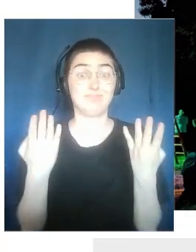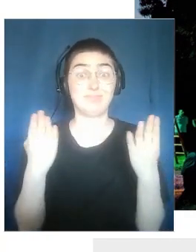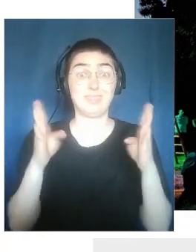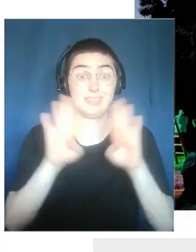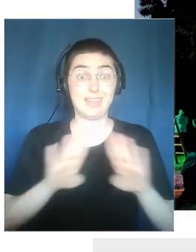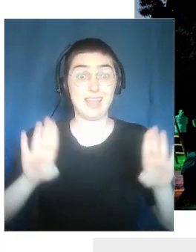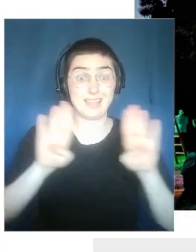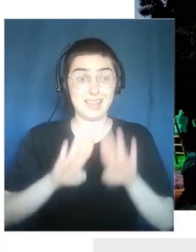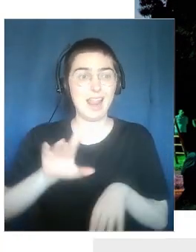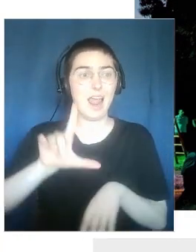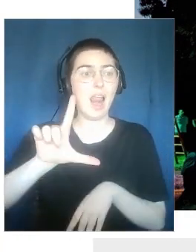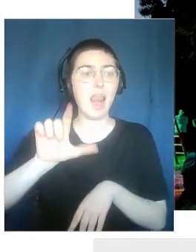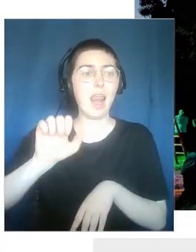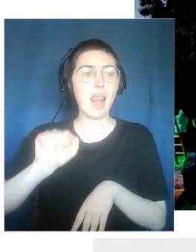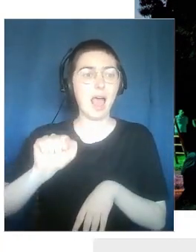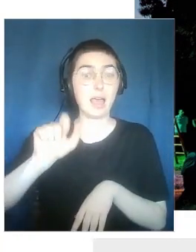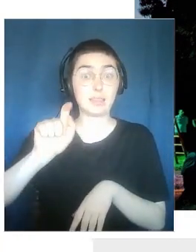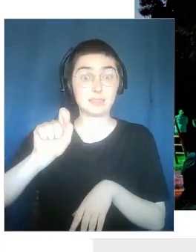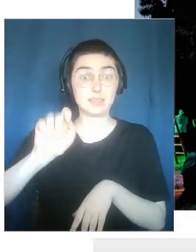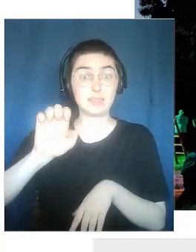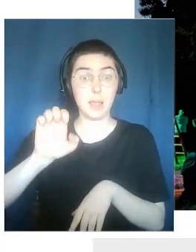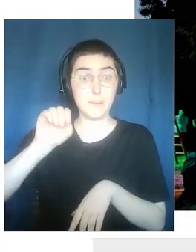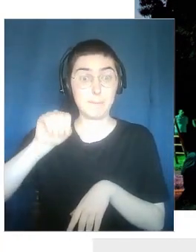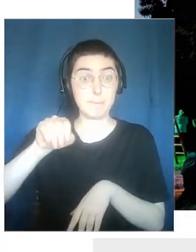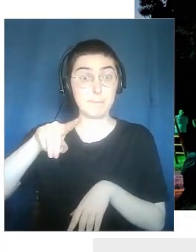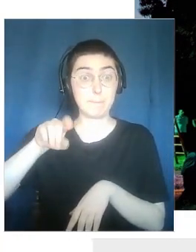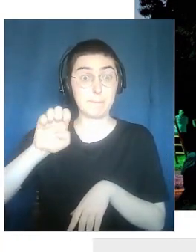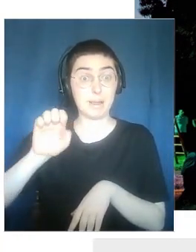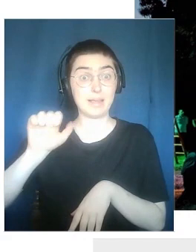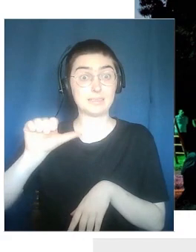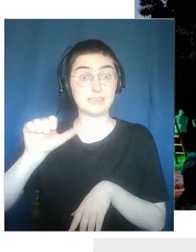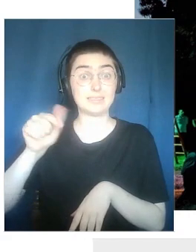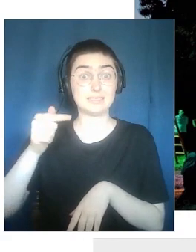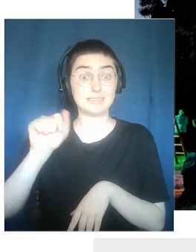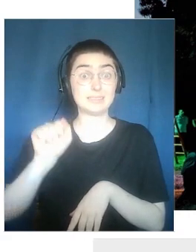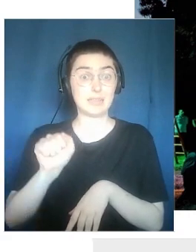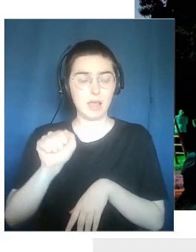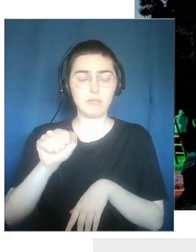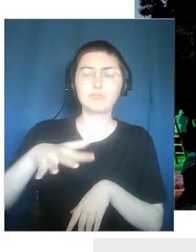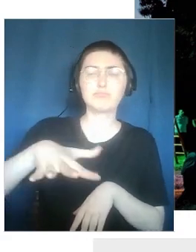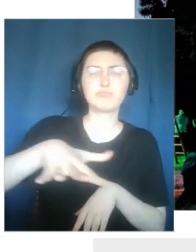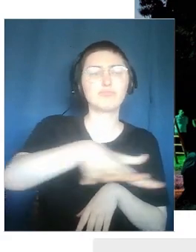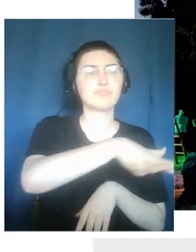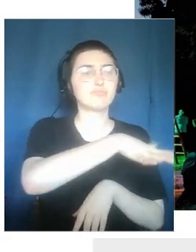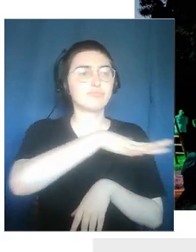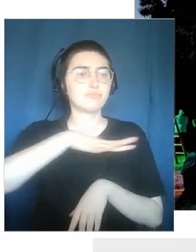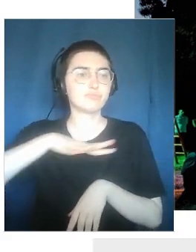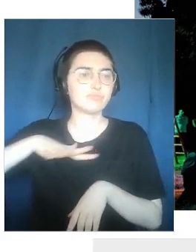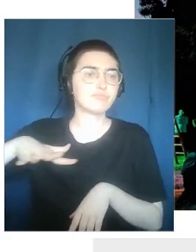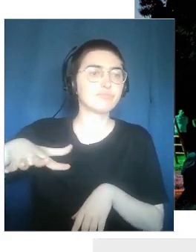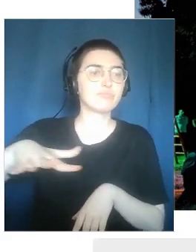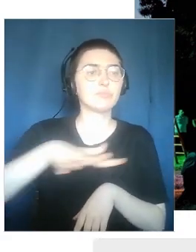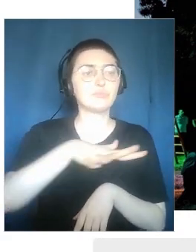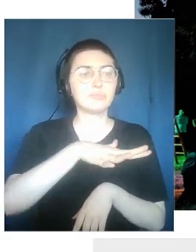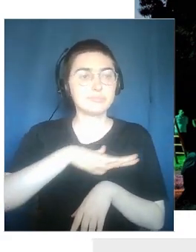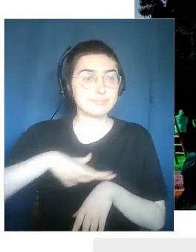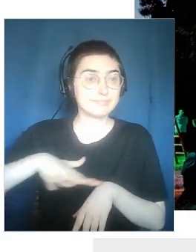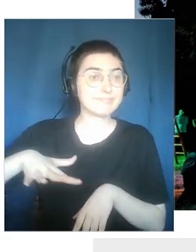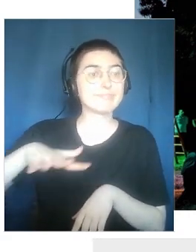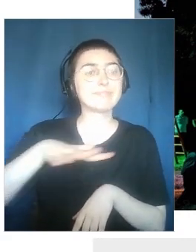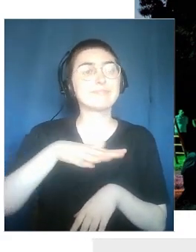a play of Shakespeare, Storm, set in a wonderful urban architecture,